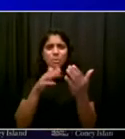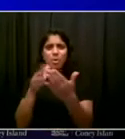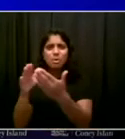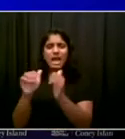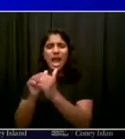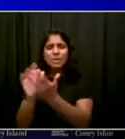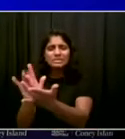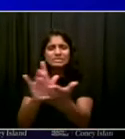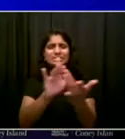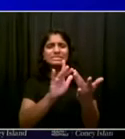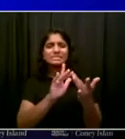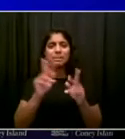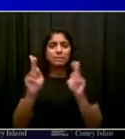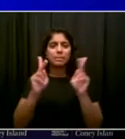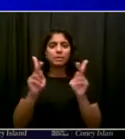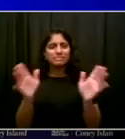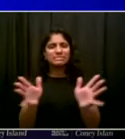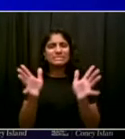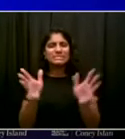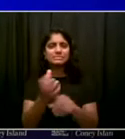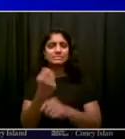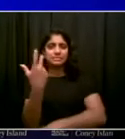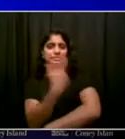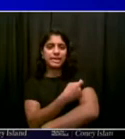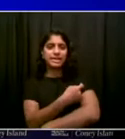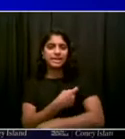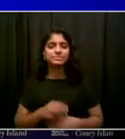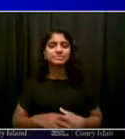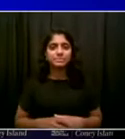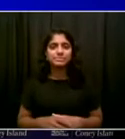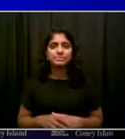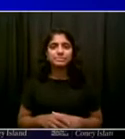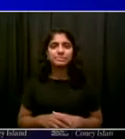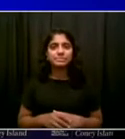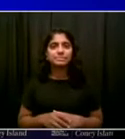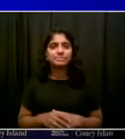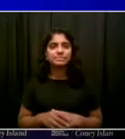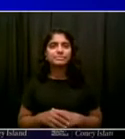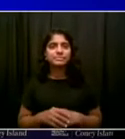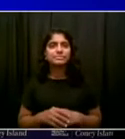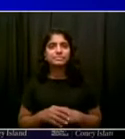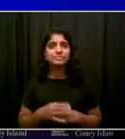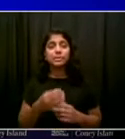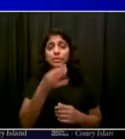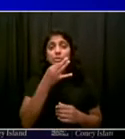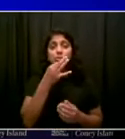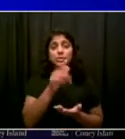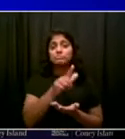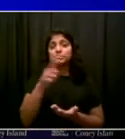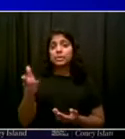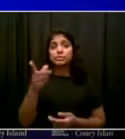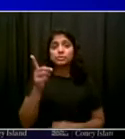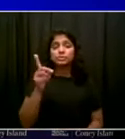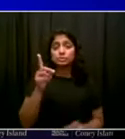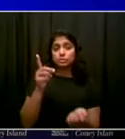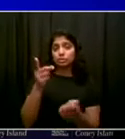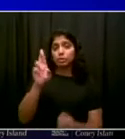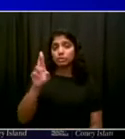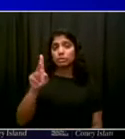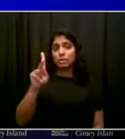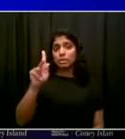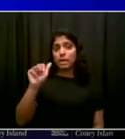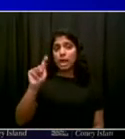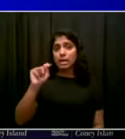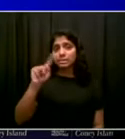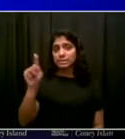Dr. Mitch Katz, who's going to talk to us about this overall effort. And I want to emphasize, Dr.